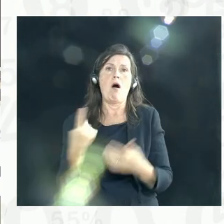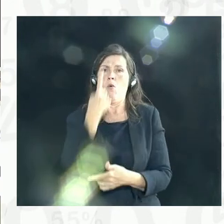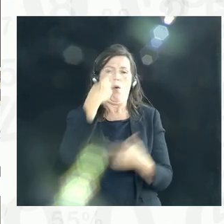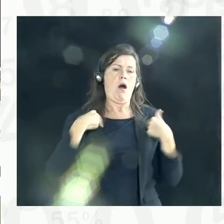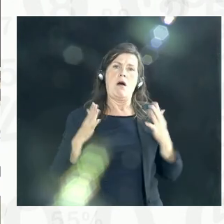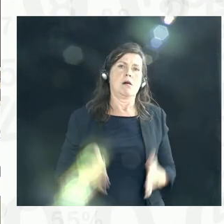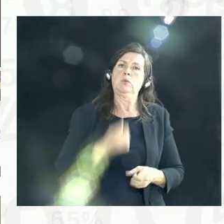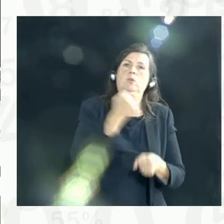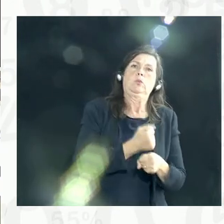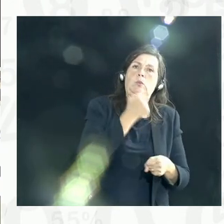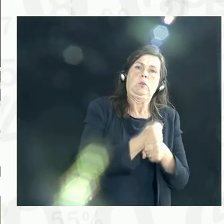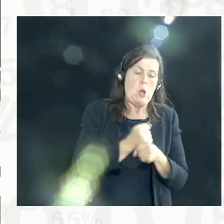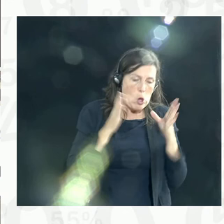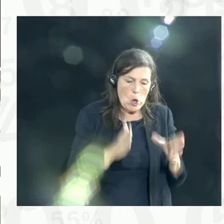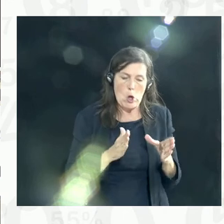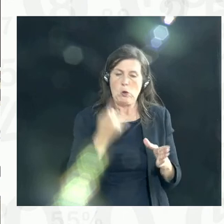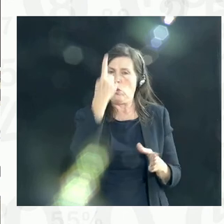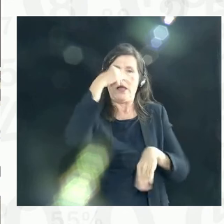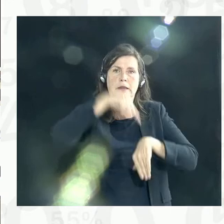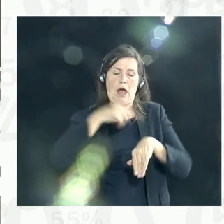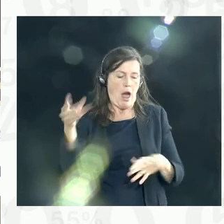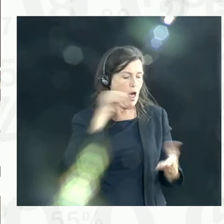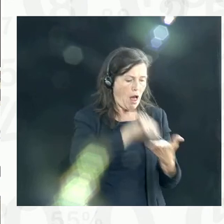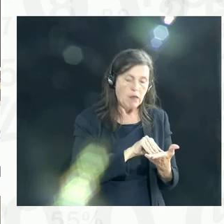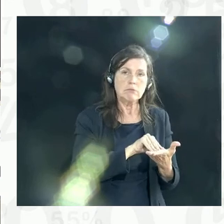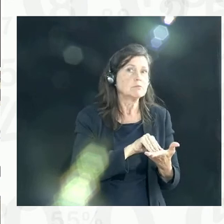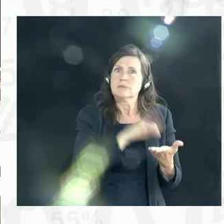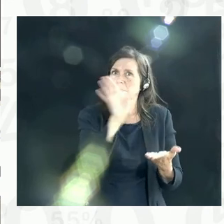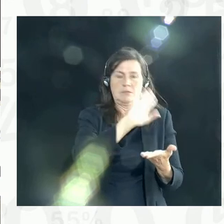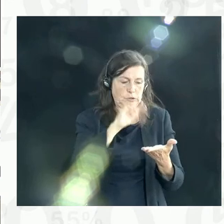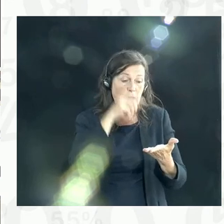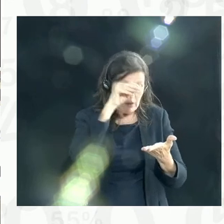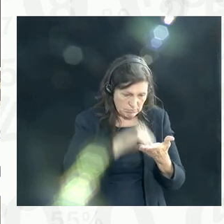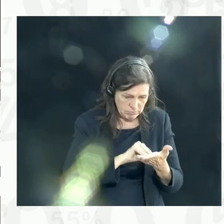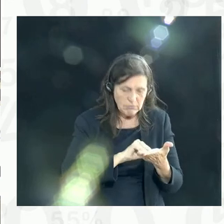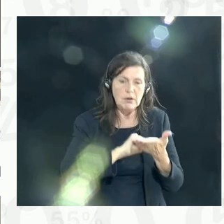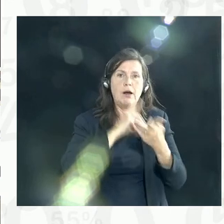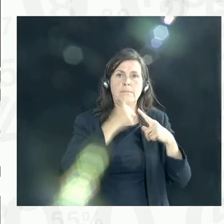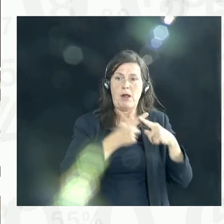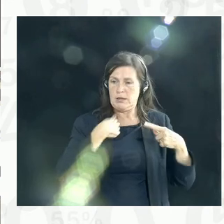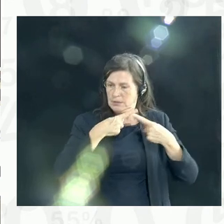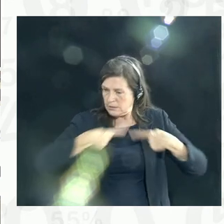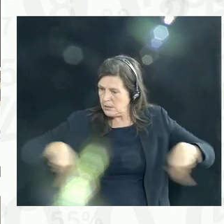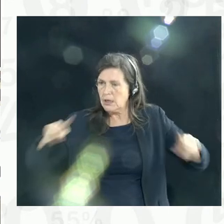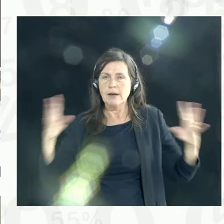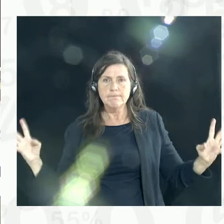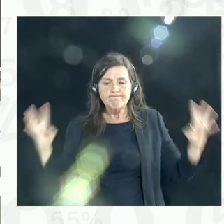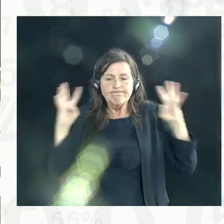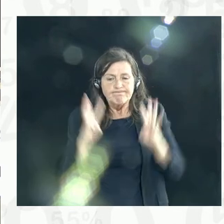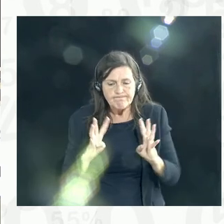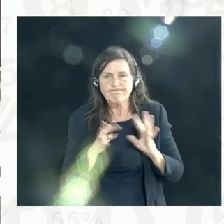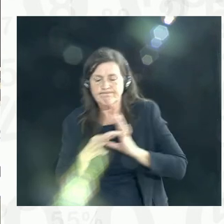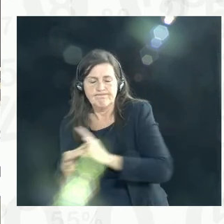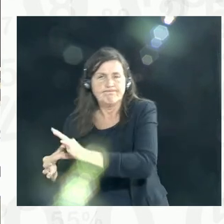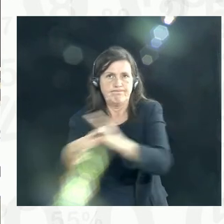in a particular field. It's about how they come together and constantly bring innovation to this